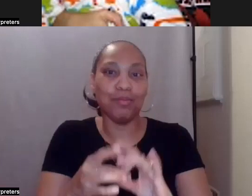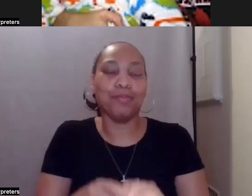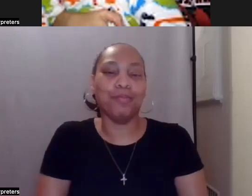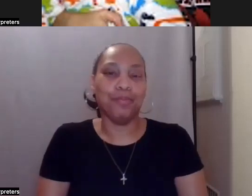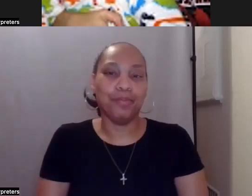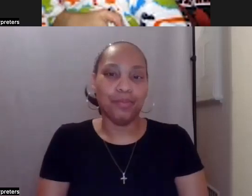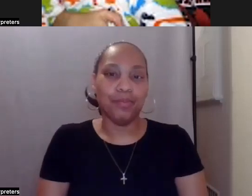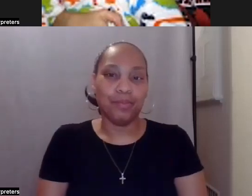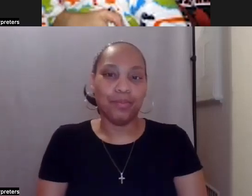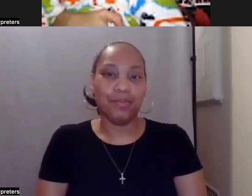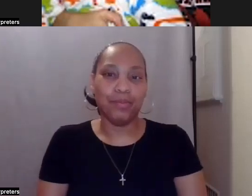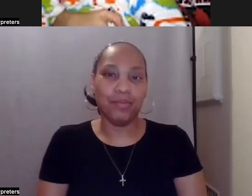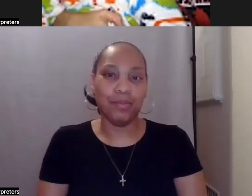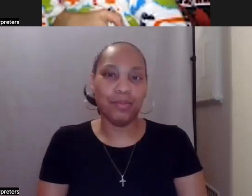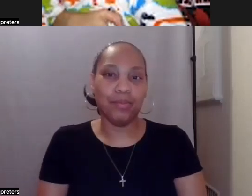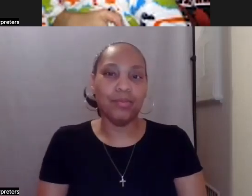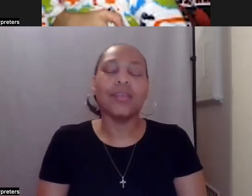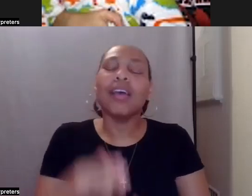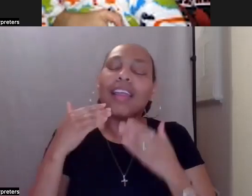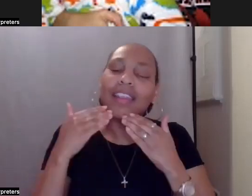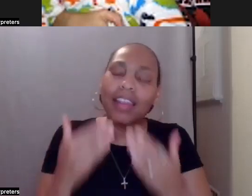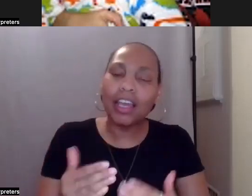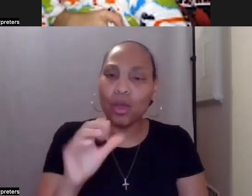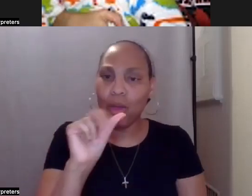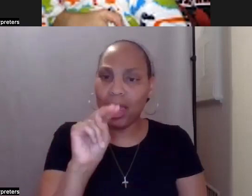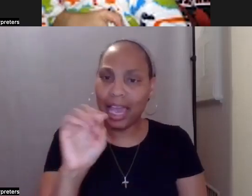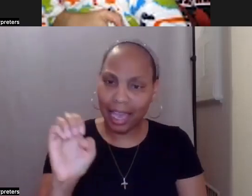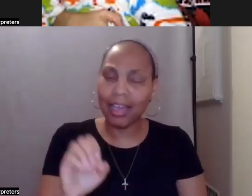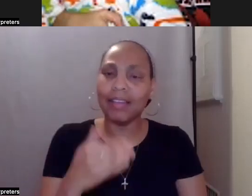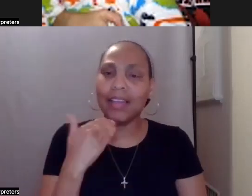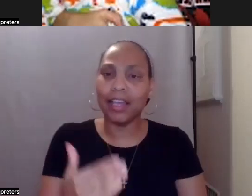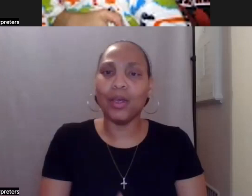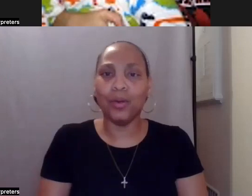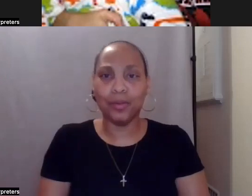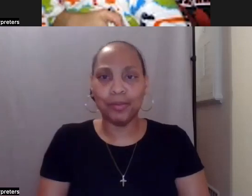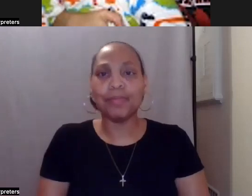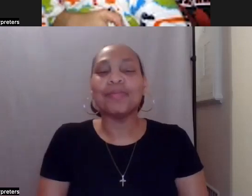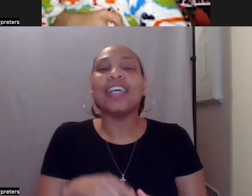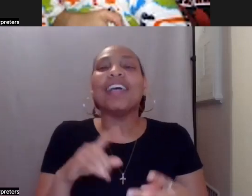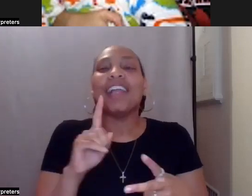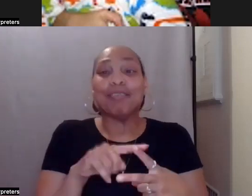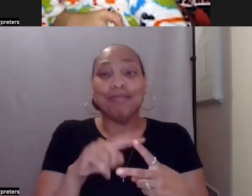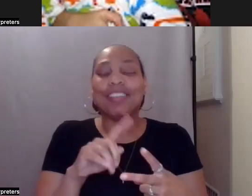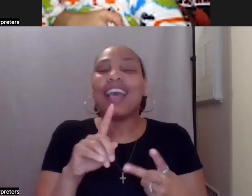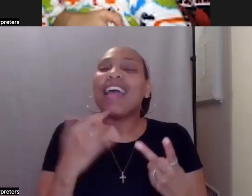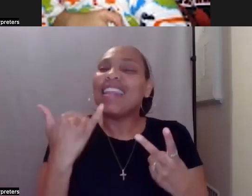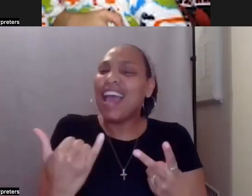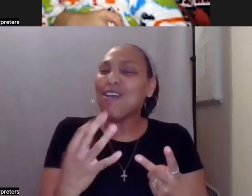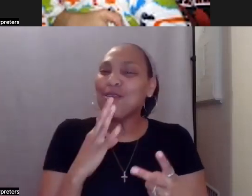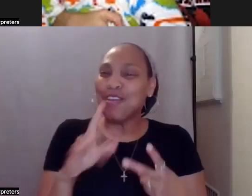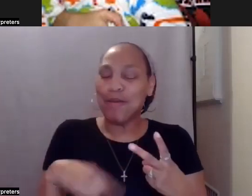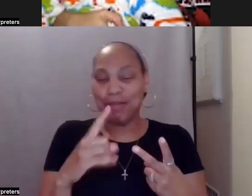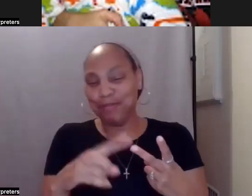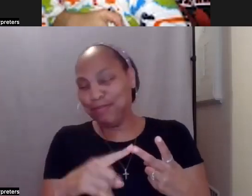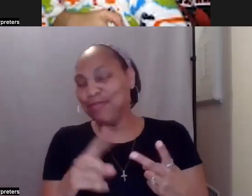relationships. Well, thanks, Anne. Um, so we're going to, we're going to put one of your other hats on here, and that's the hat as the